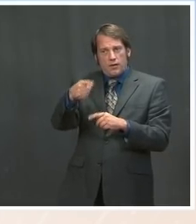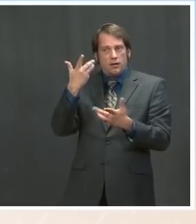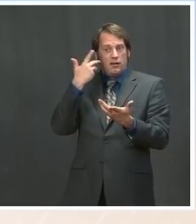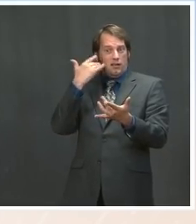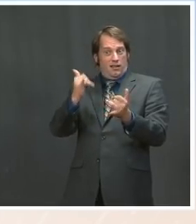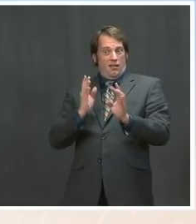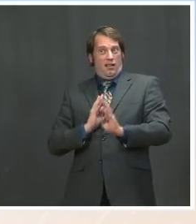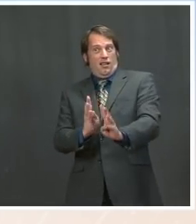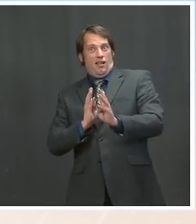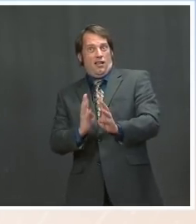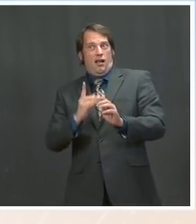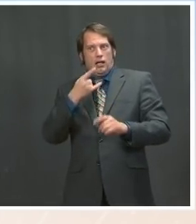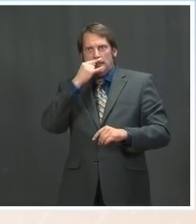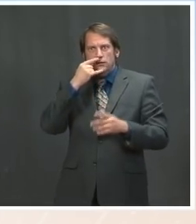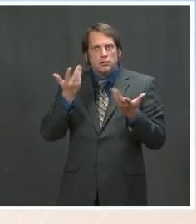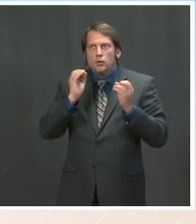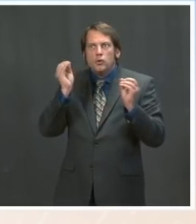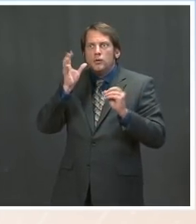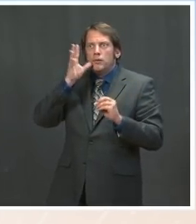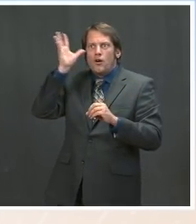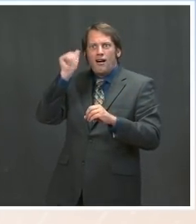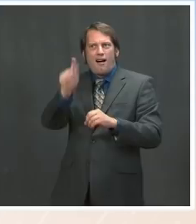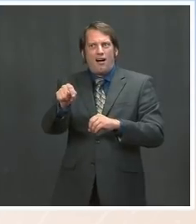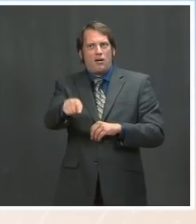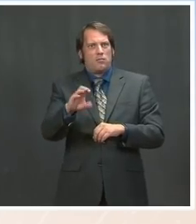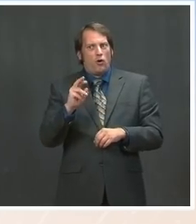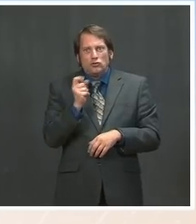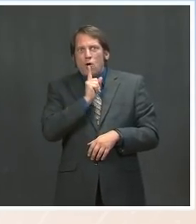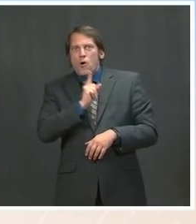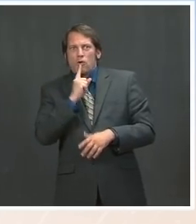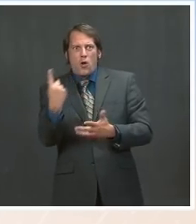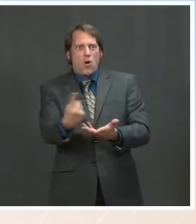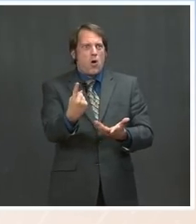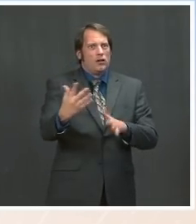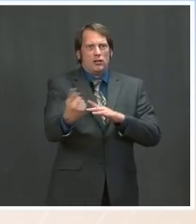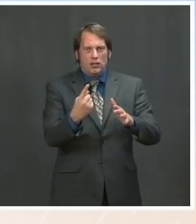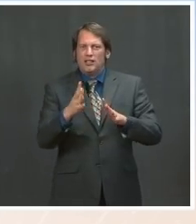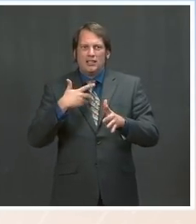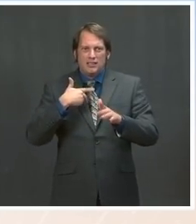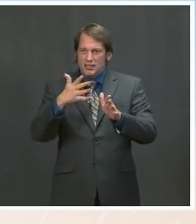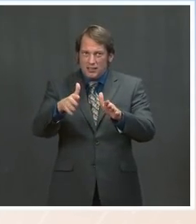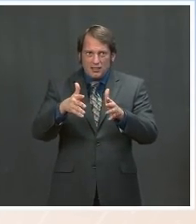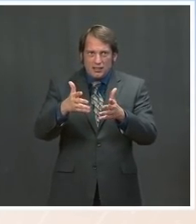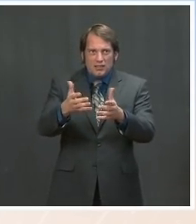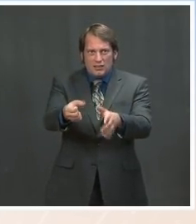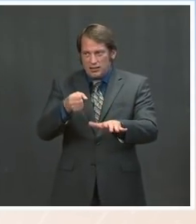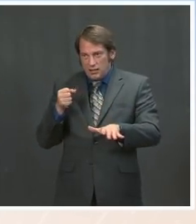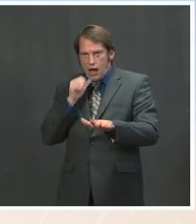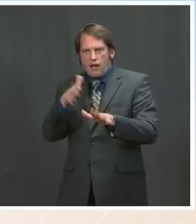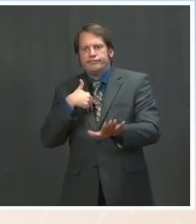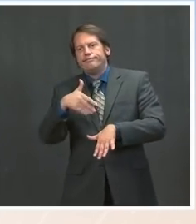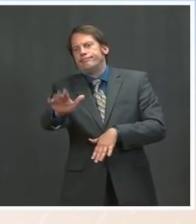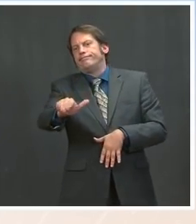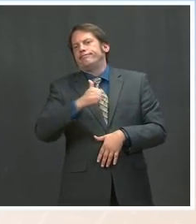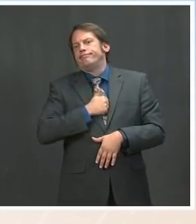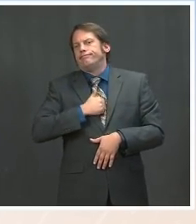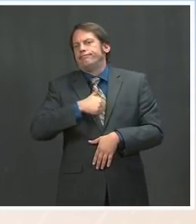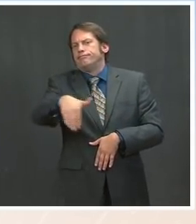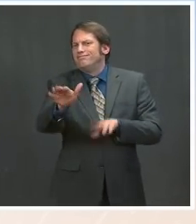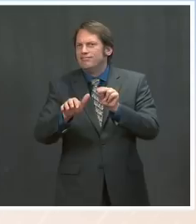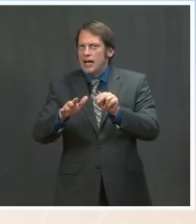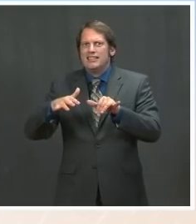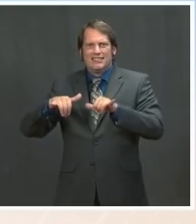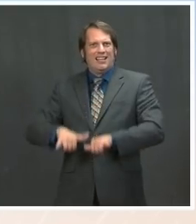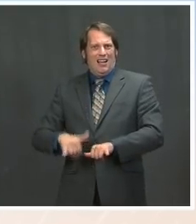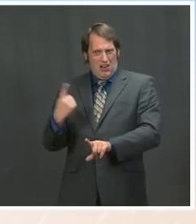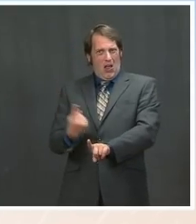welcome those children in, find a place where they could be sheltered and treated humanely and safely. That increase and that influx, as you